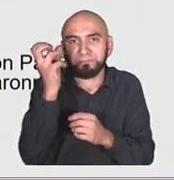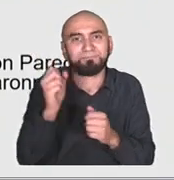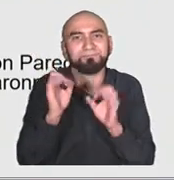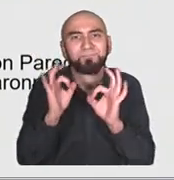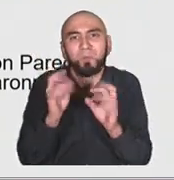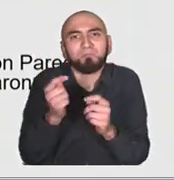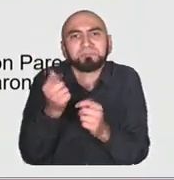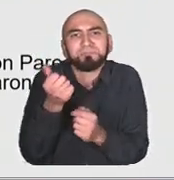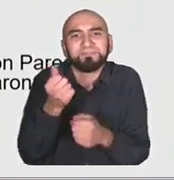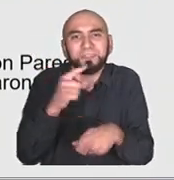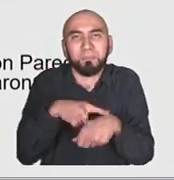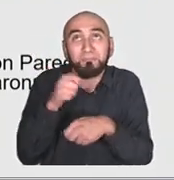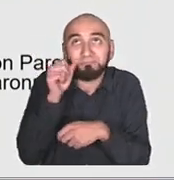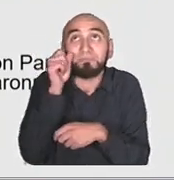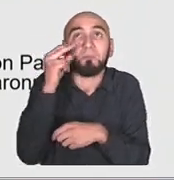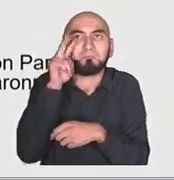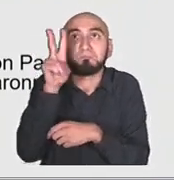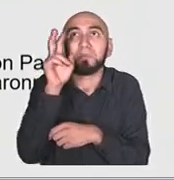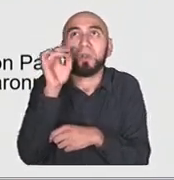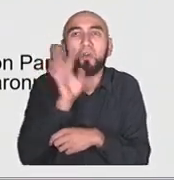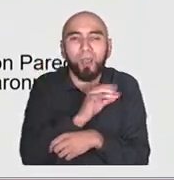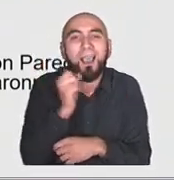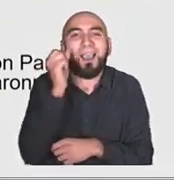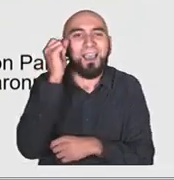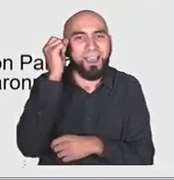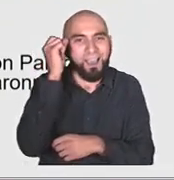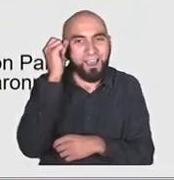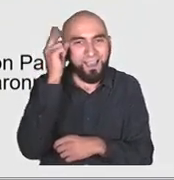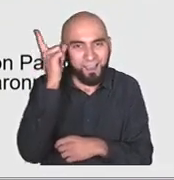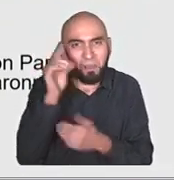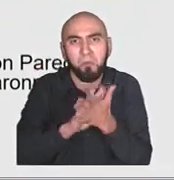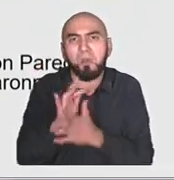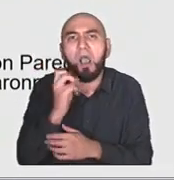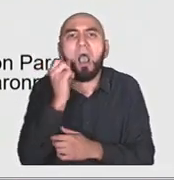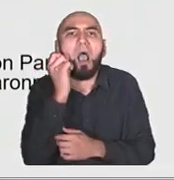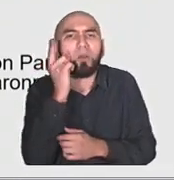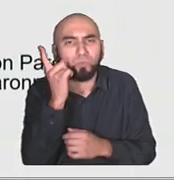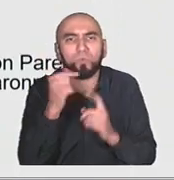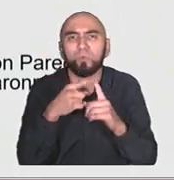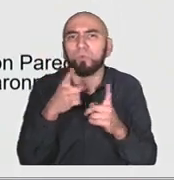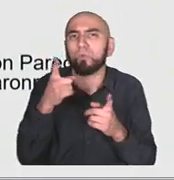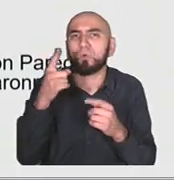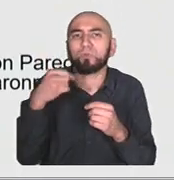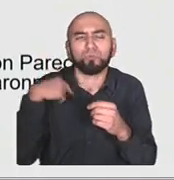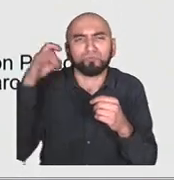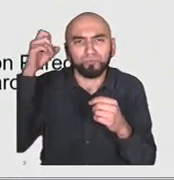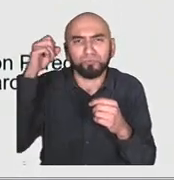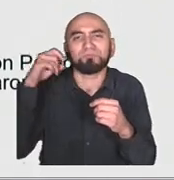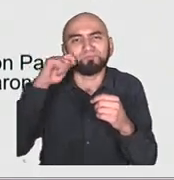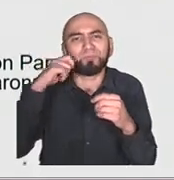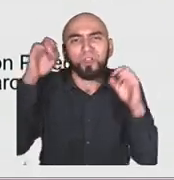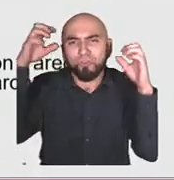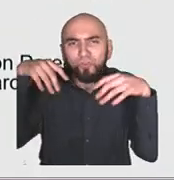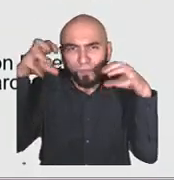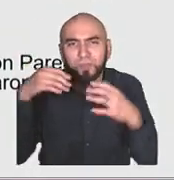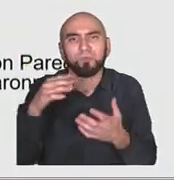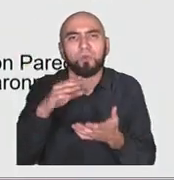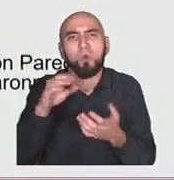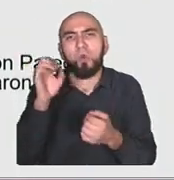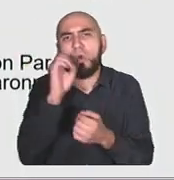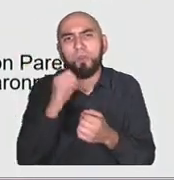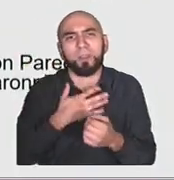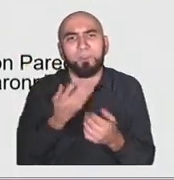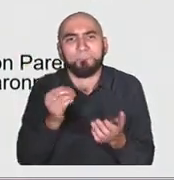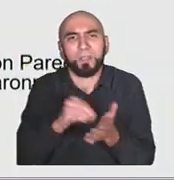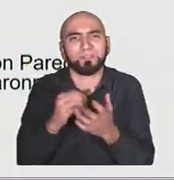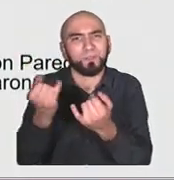Most of the time I walk into the kitchen, the light is blue. I know it's going to be rainy. If I want higher-resolution information, I can look at the iPad that I